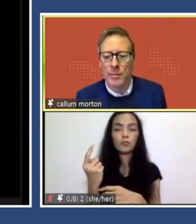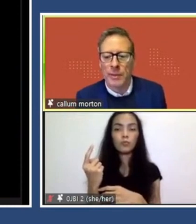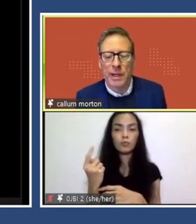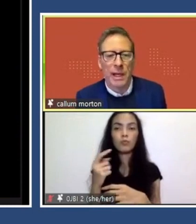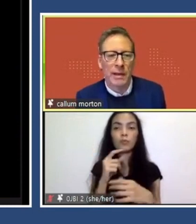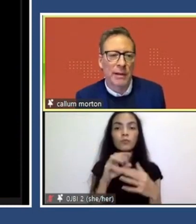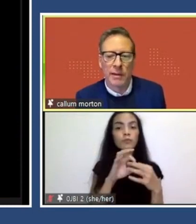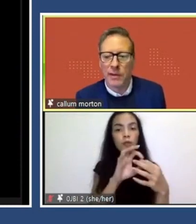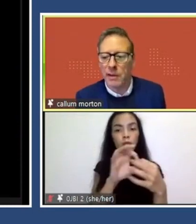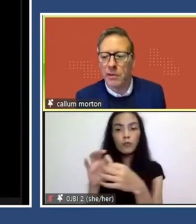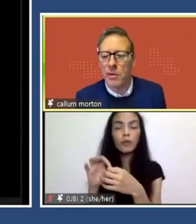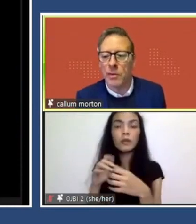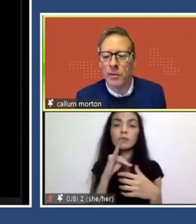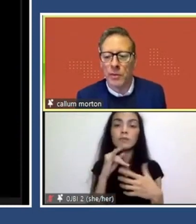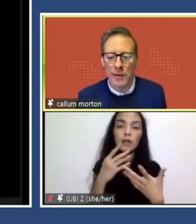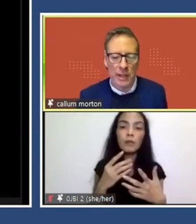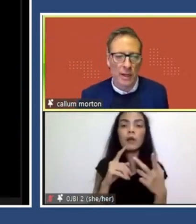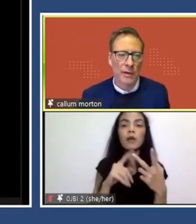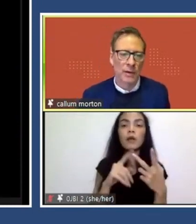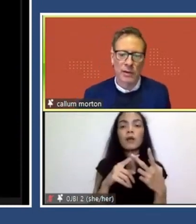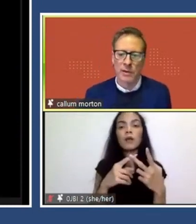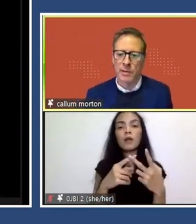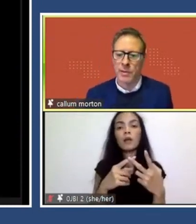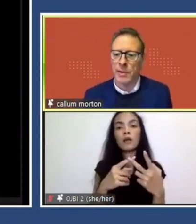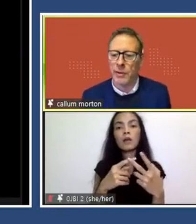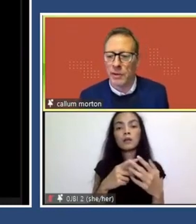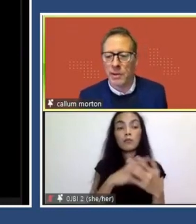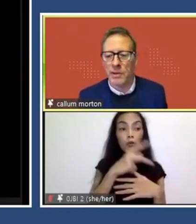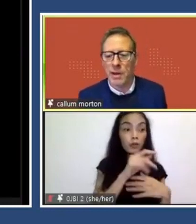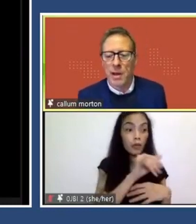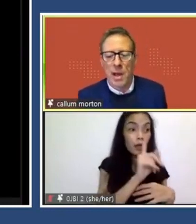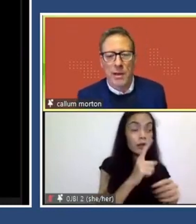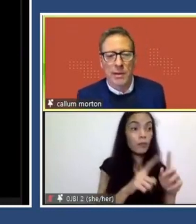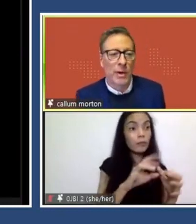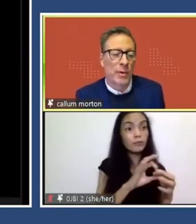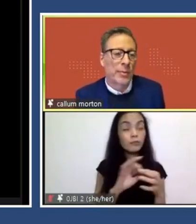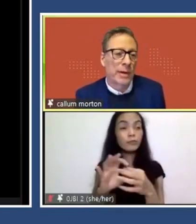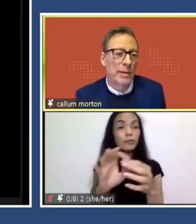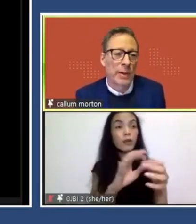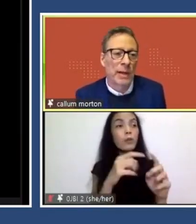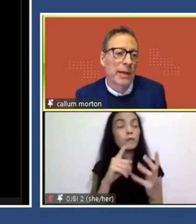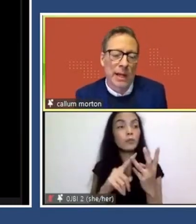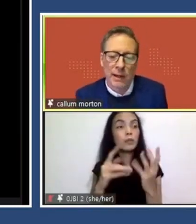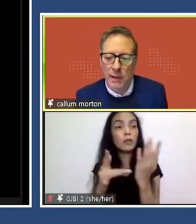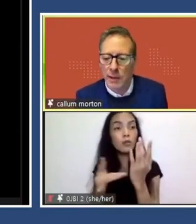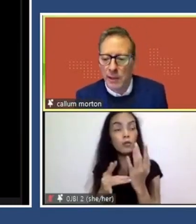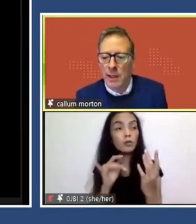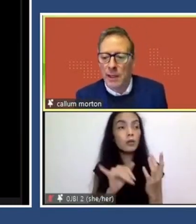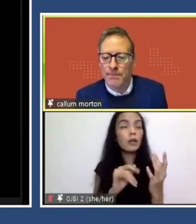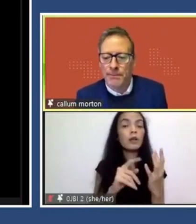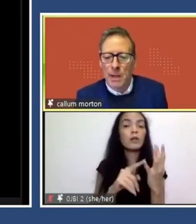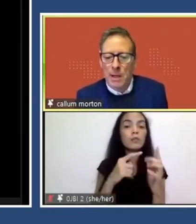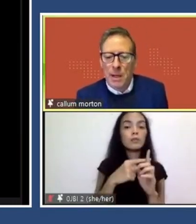network that connects artists and thinkers and so on to other knowledge systems and methodologies, and sometimes operating simply as a